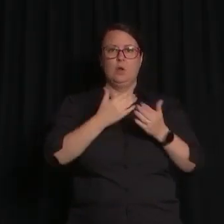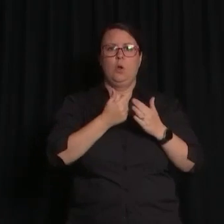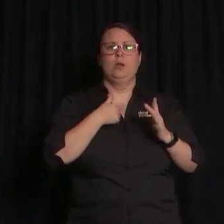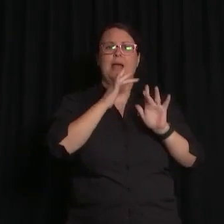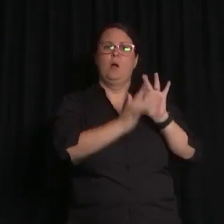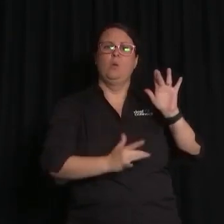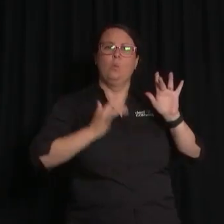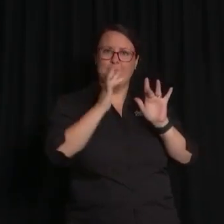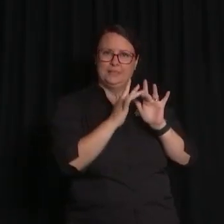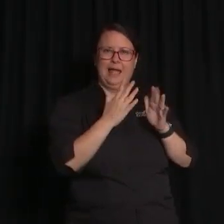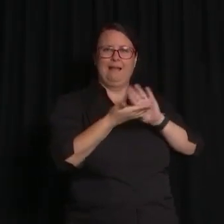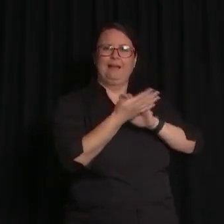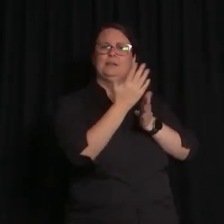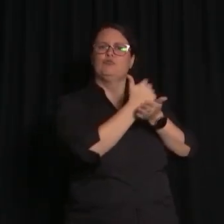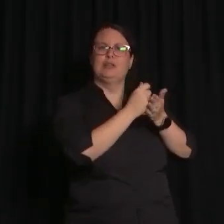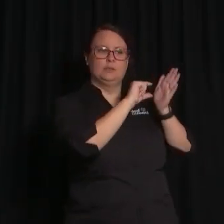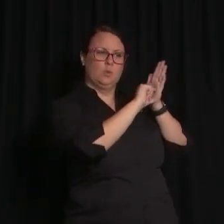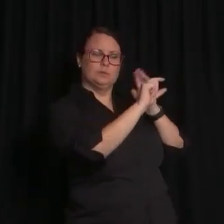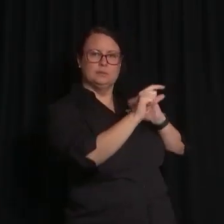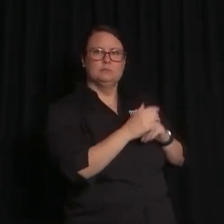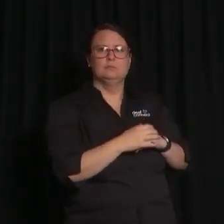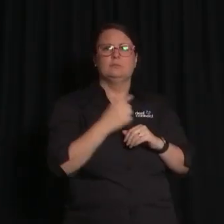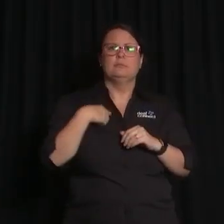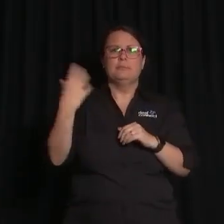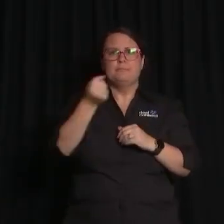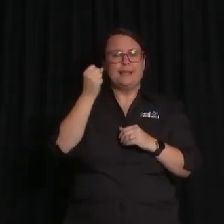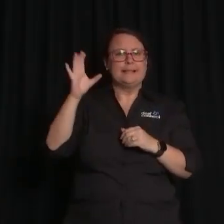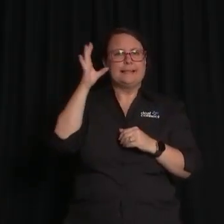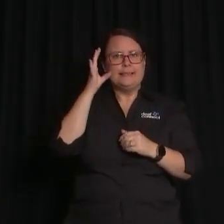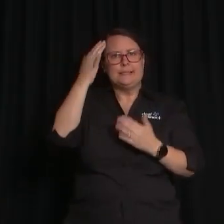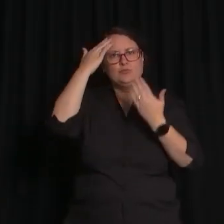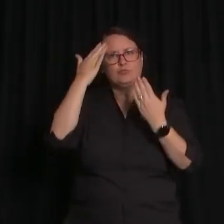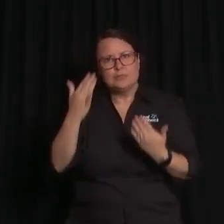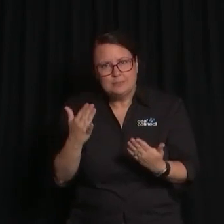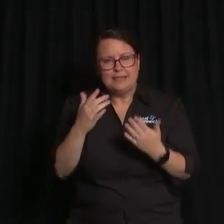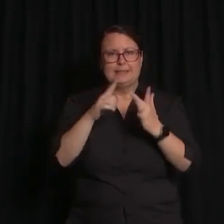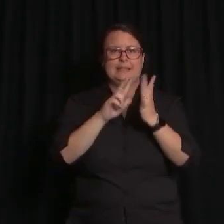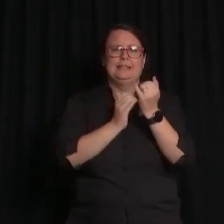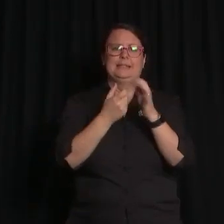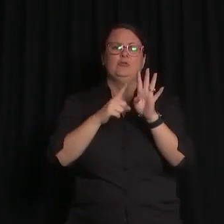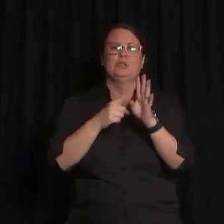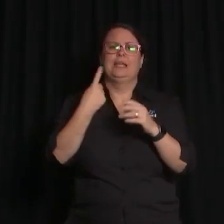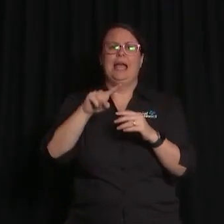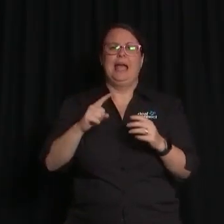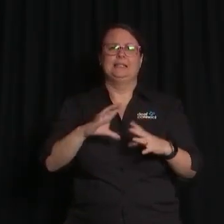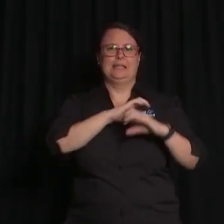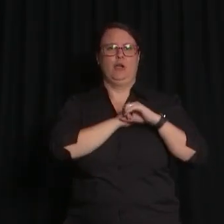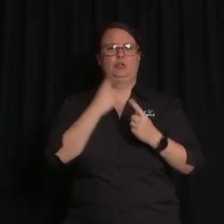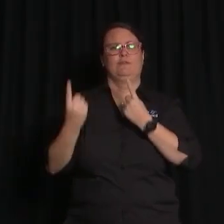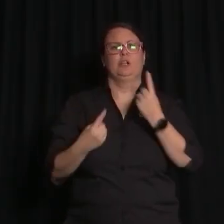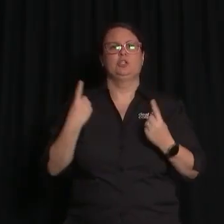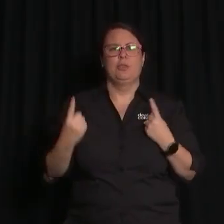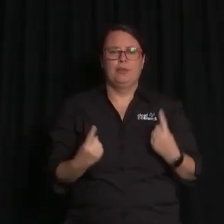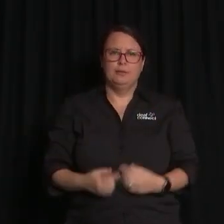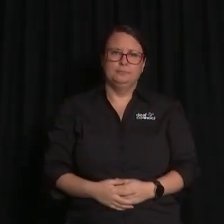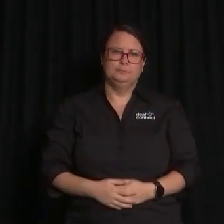values of curiosity, listening, respect, diversity, integrity, and courage. This Sydney World Pride